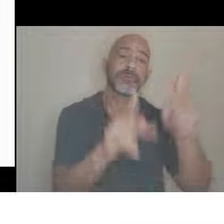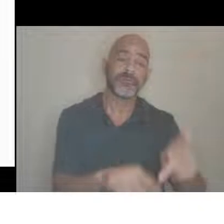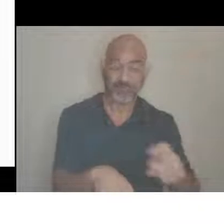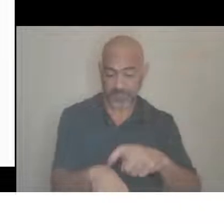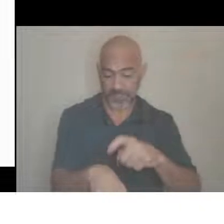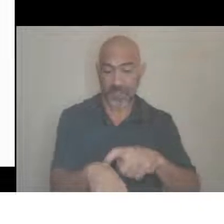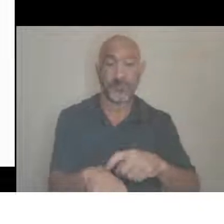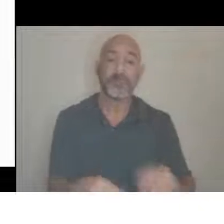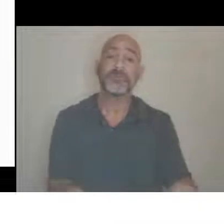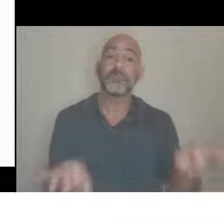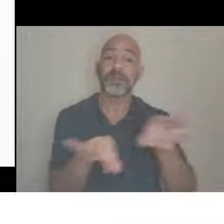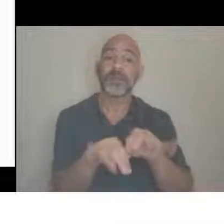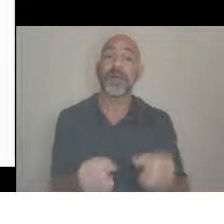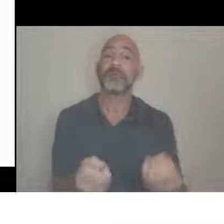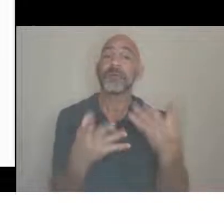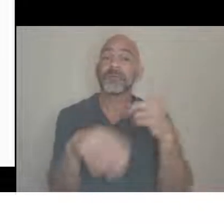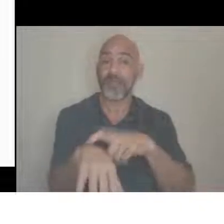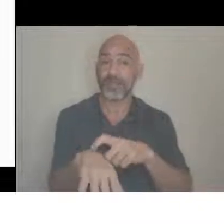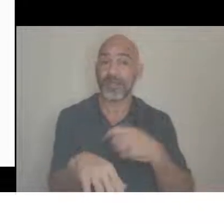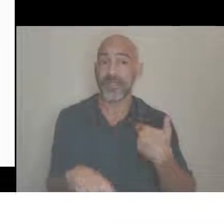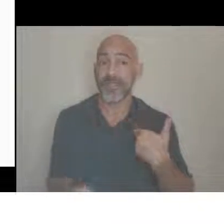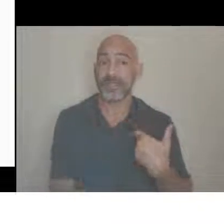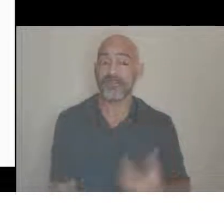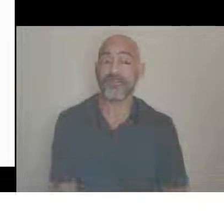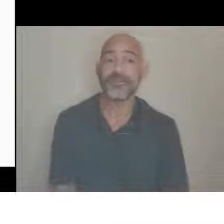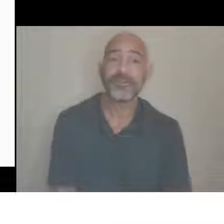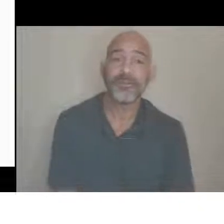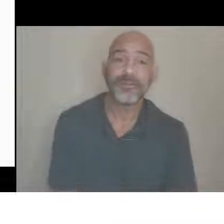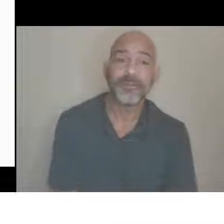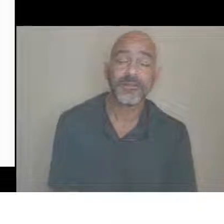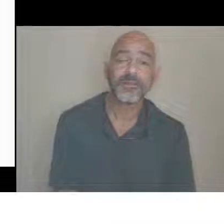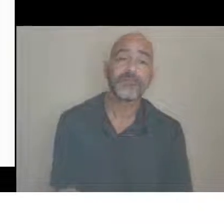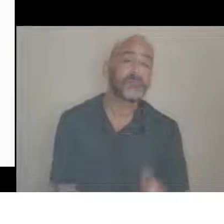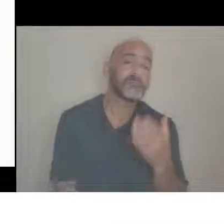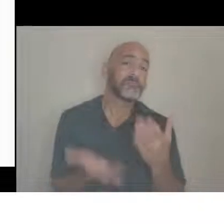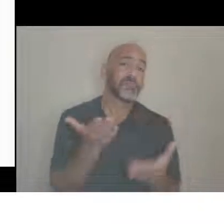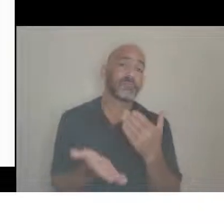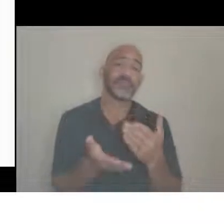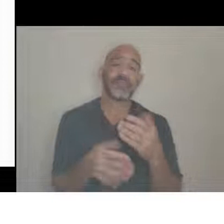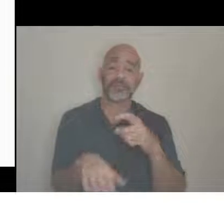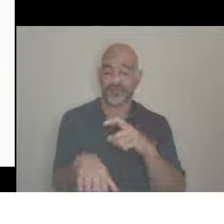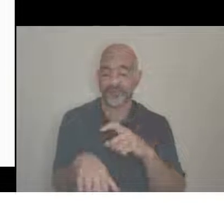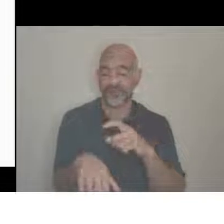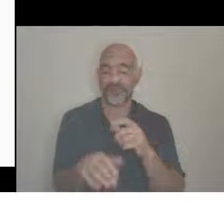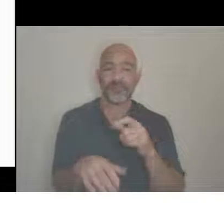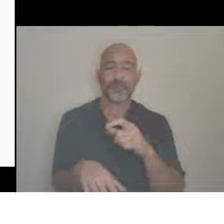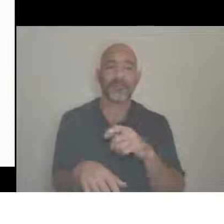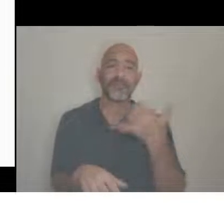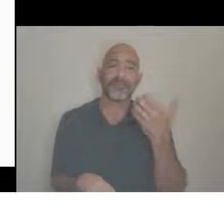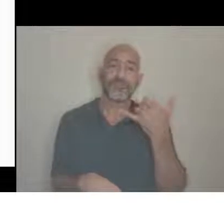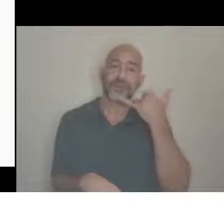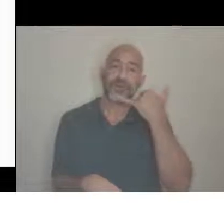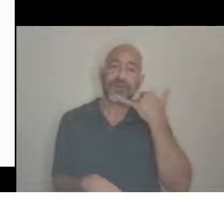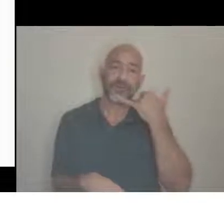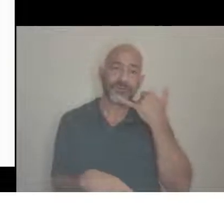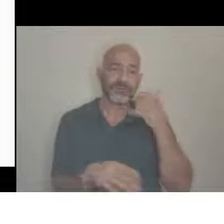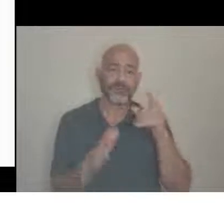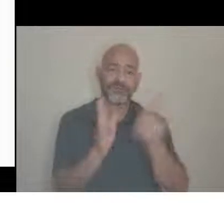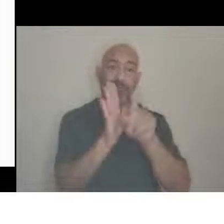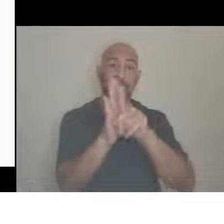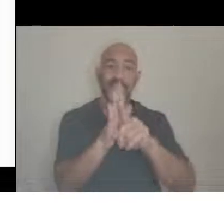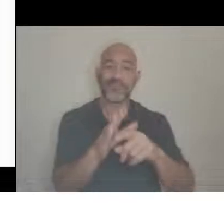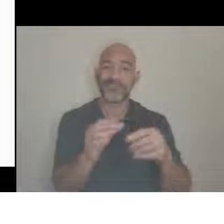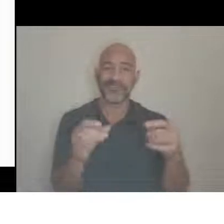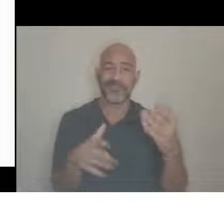has a really annoying beep when it when a text comes in. And so they hate text messages, who knows, but it's just